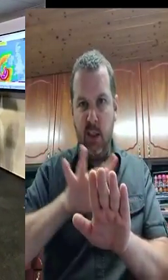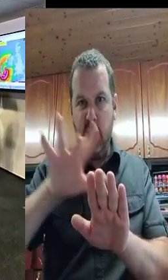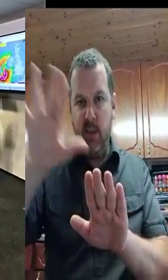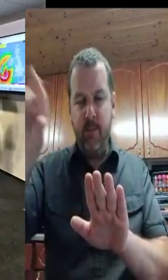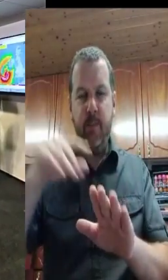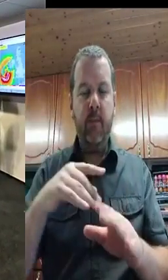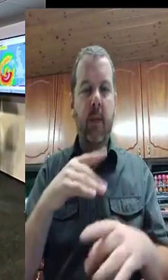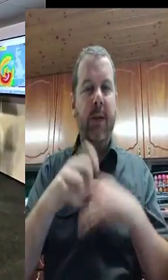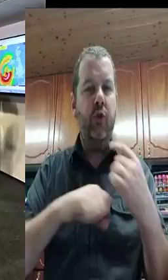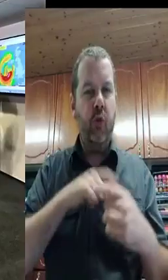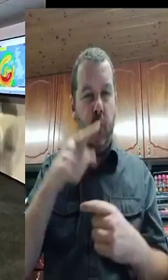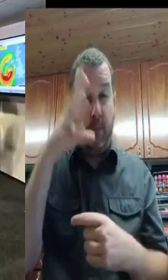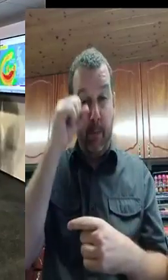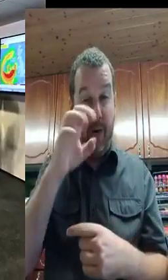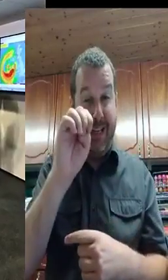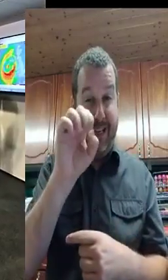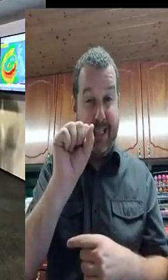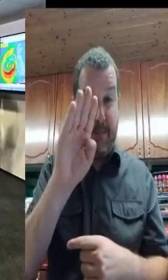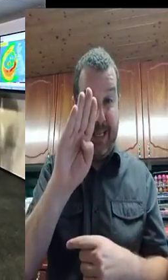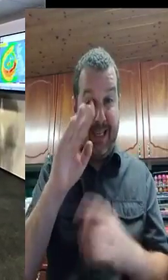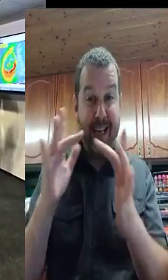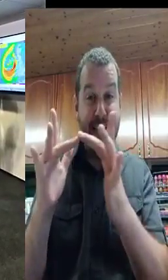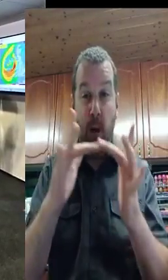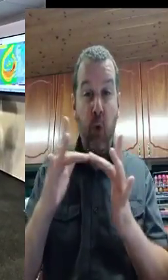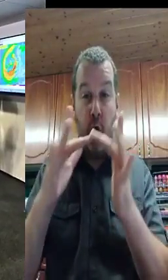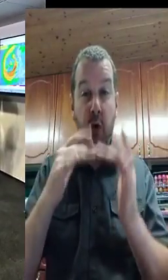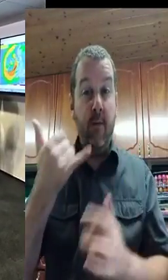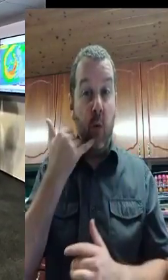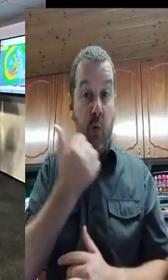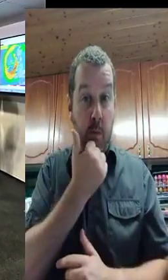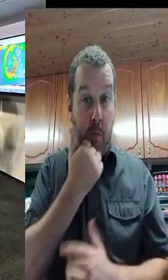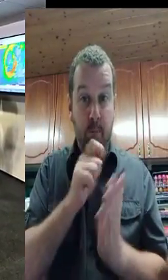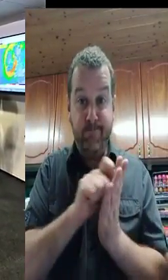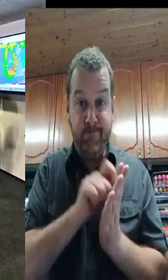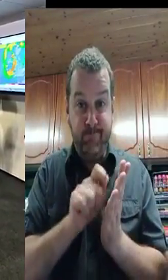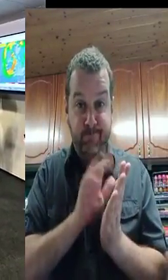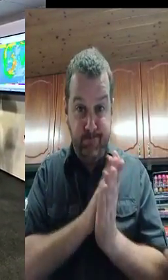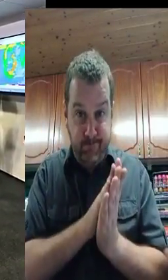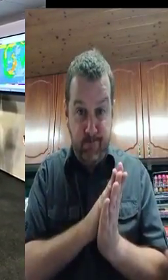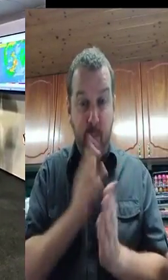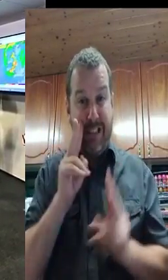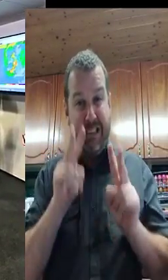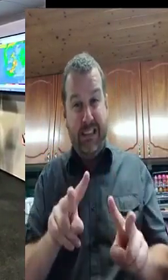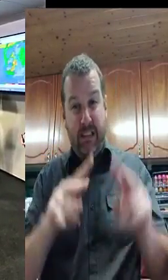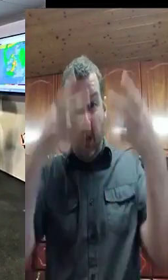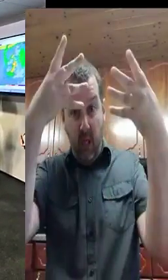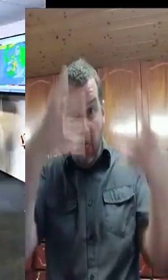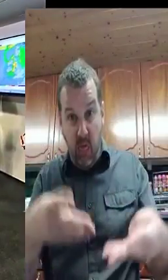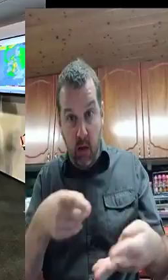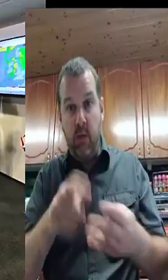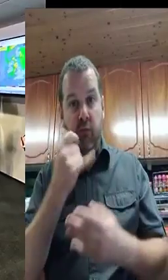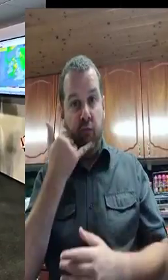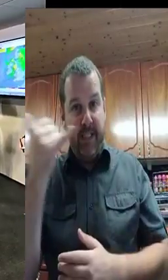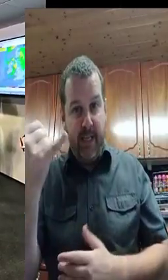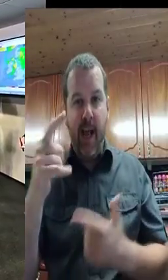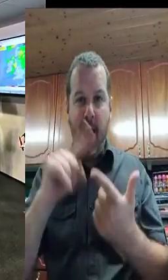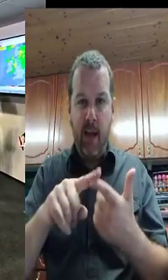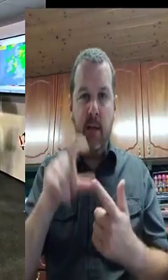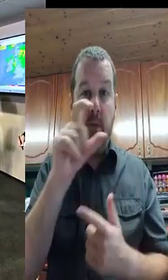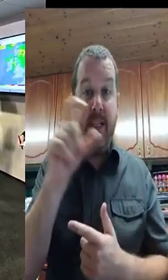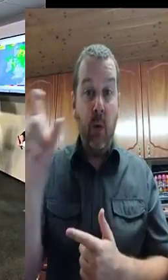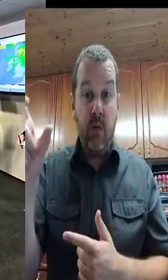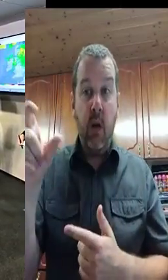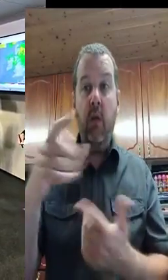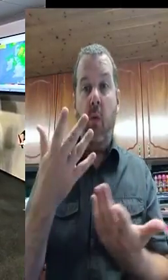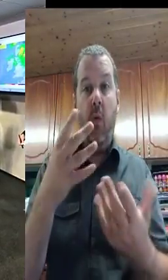storm. This is an extreme weather event. This is, you know, Hurricane Debbie killed the comparators that we're talking about, killed 11 people back in